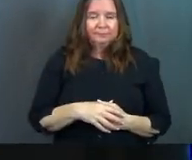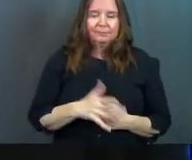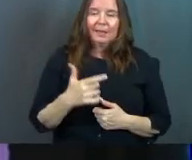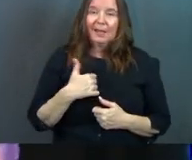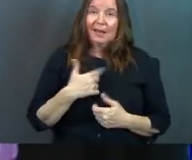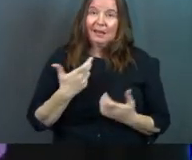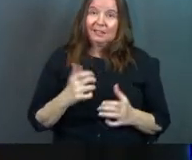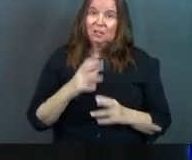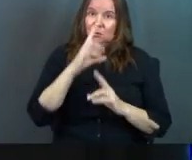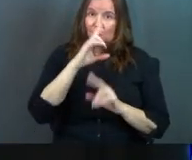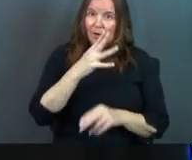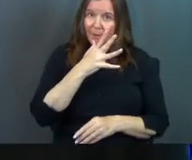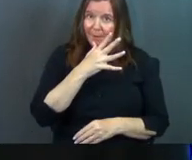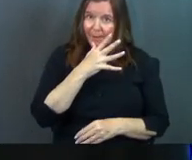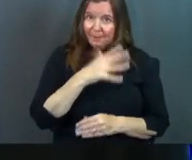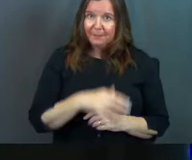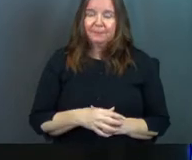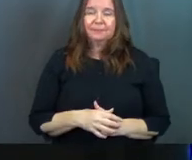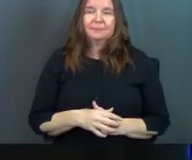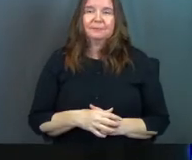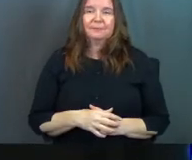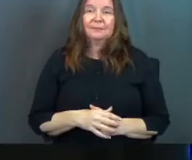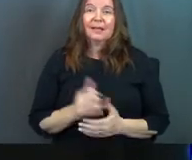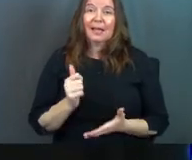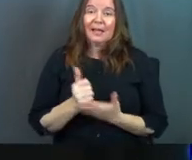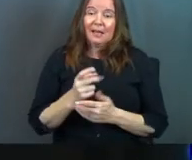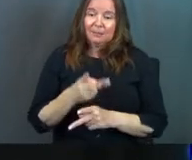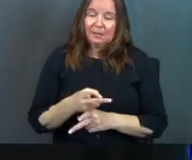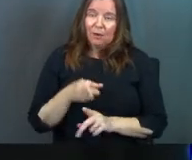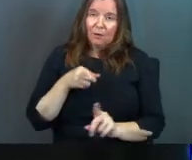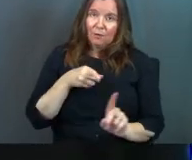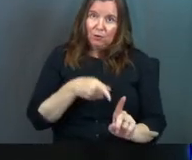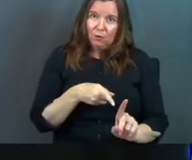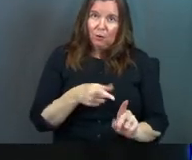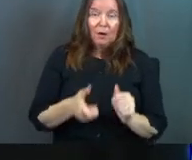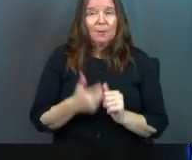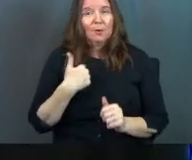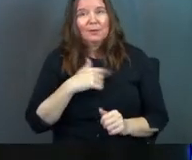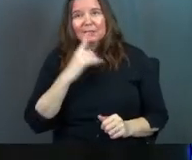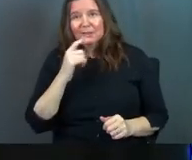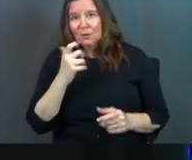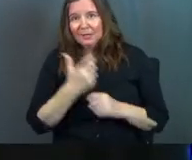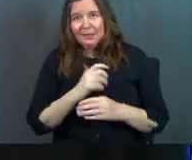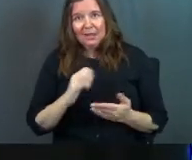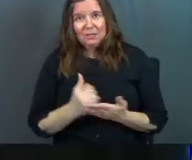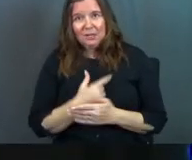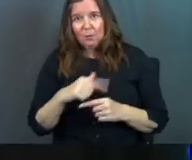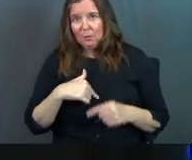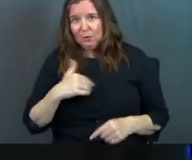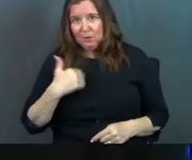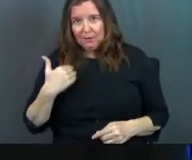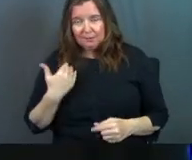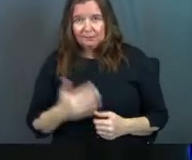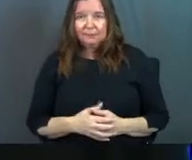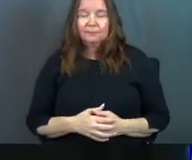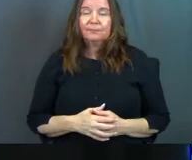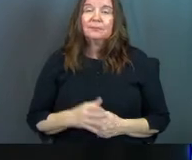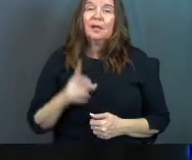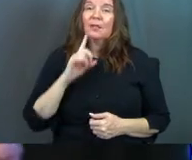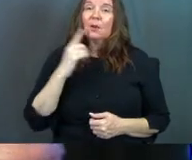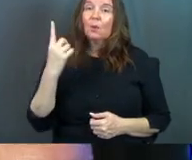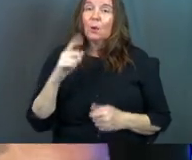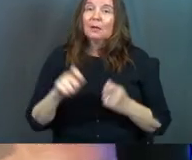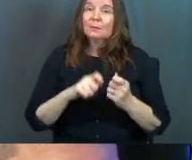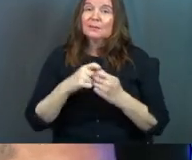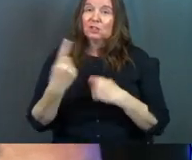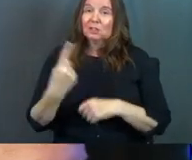And I got a chance to honor my mom and help take care of her. Most of us kids don't get that chance when we're young. And there